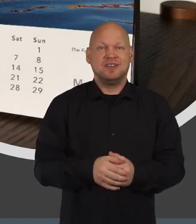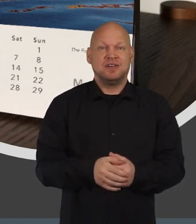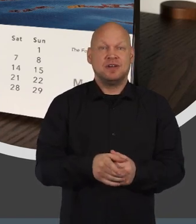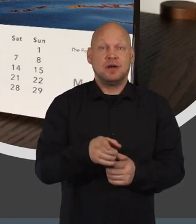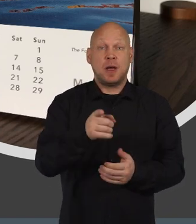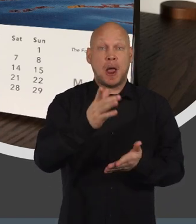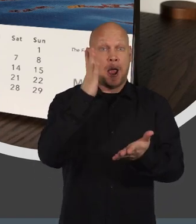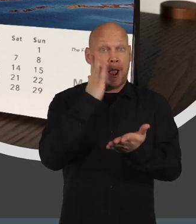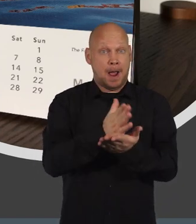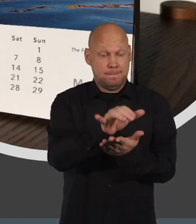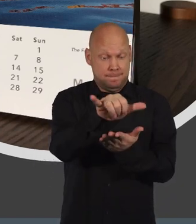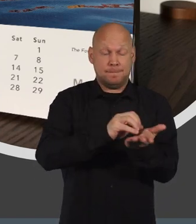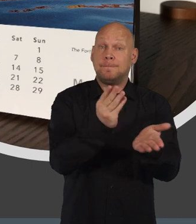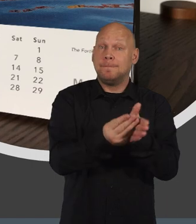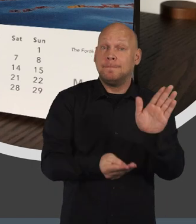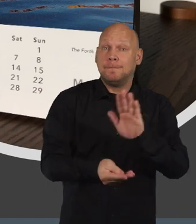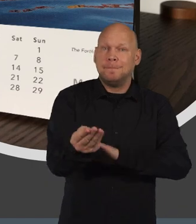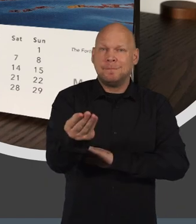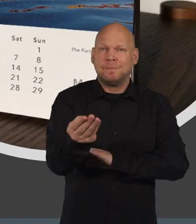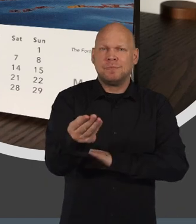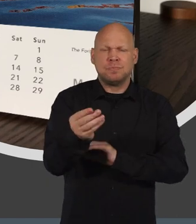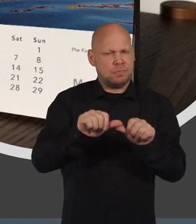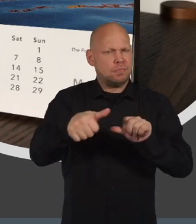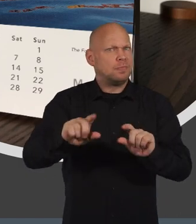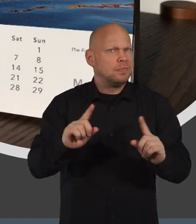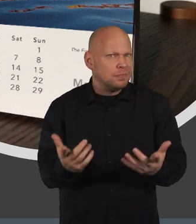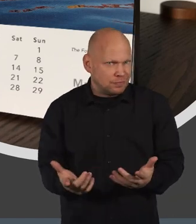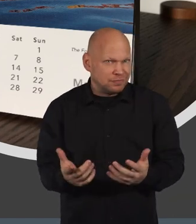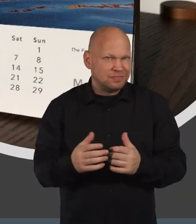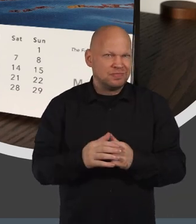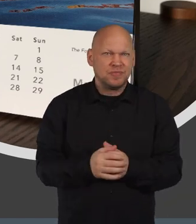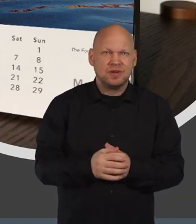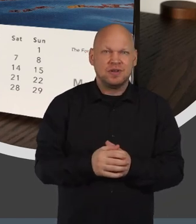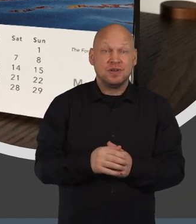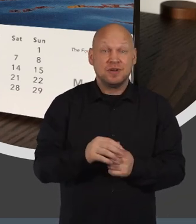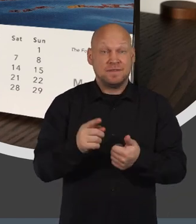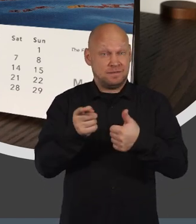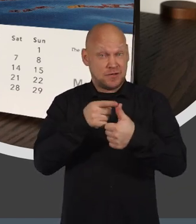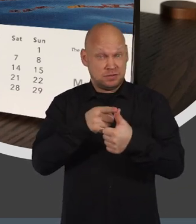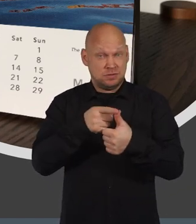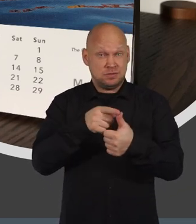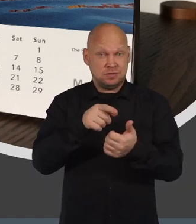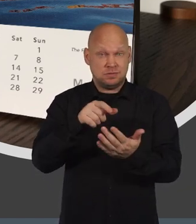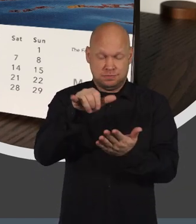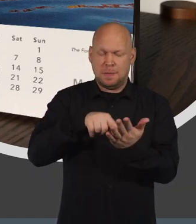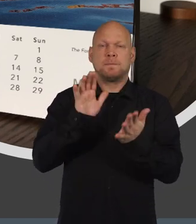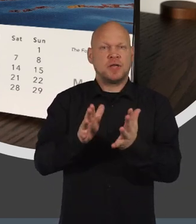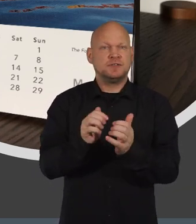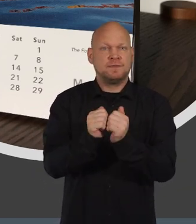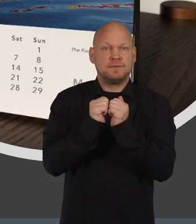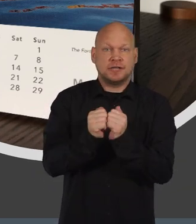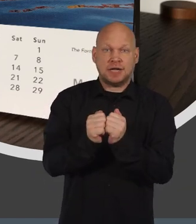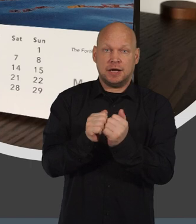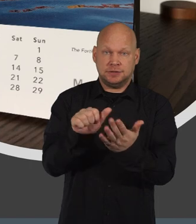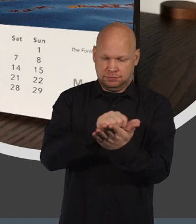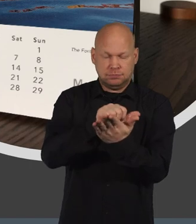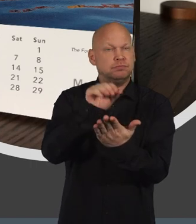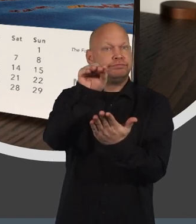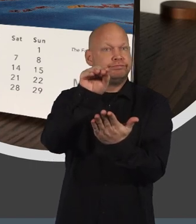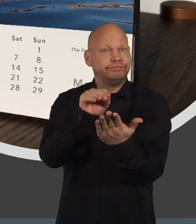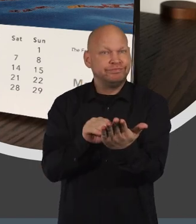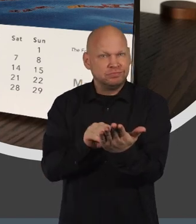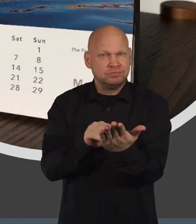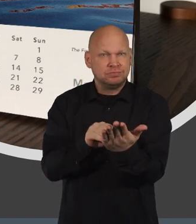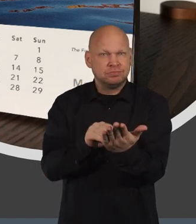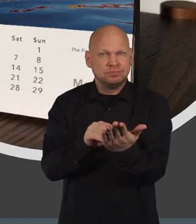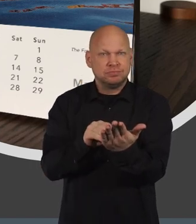once you actually submit the form, how long will things take? First of all, the form must be validated as correctly filled in,